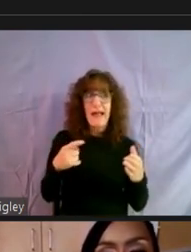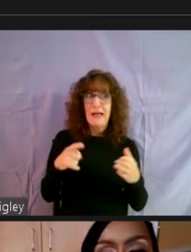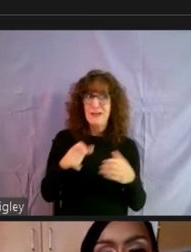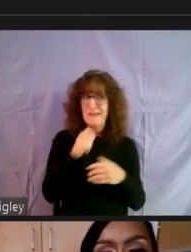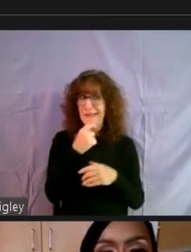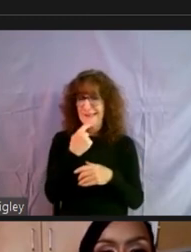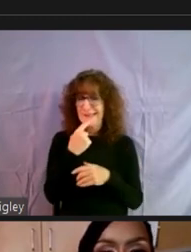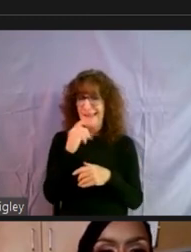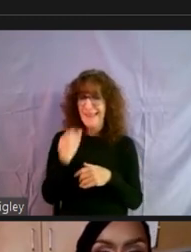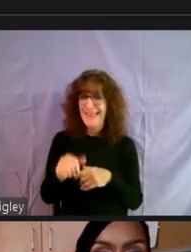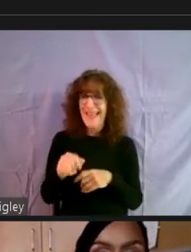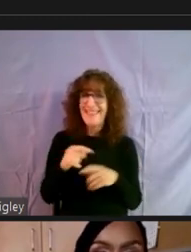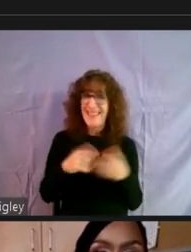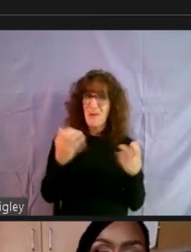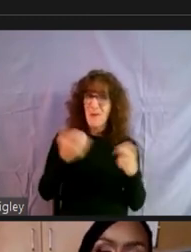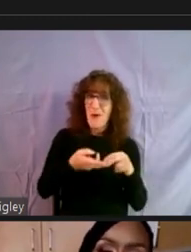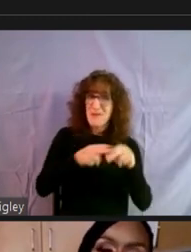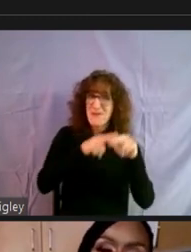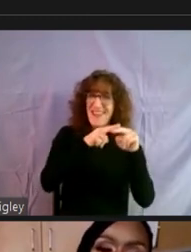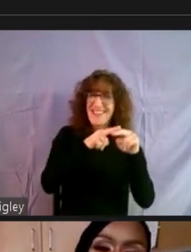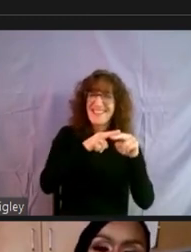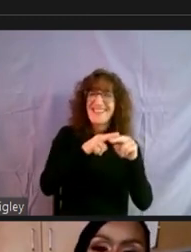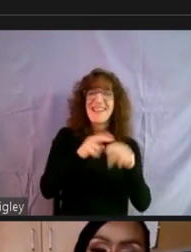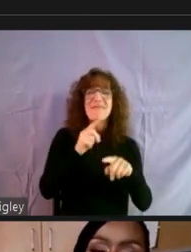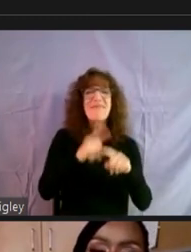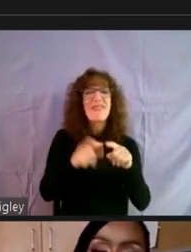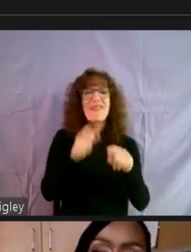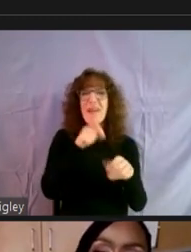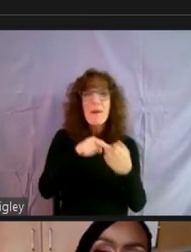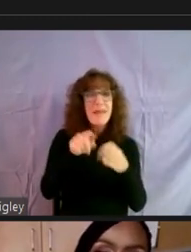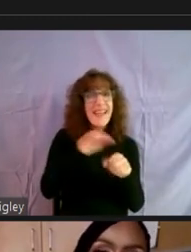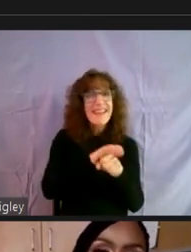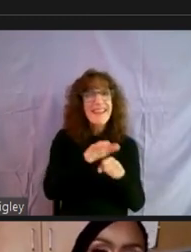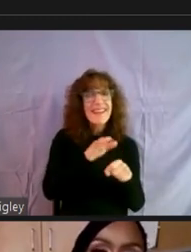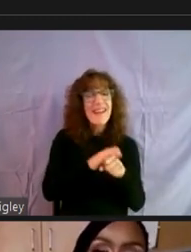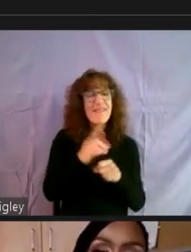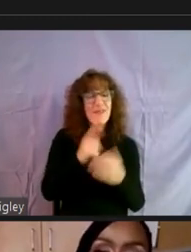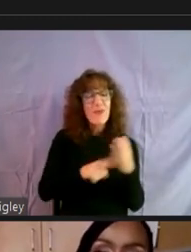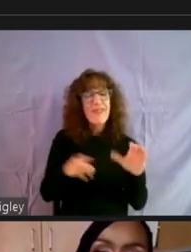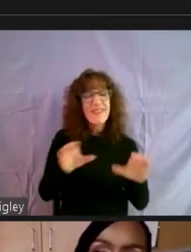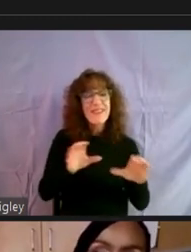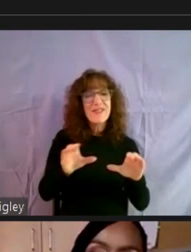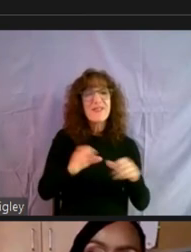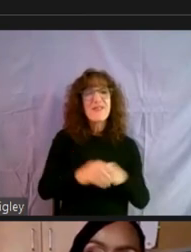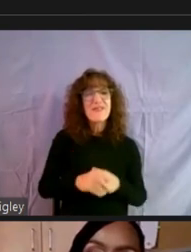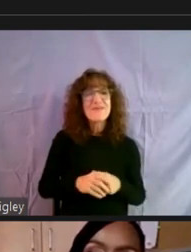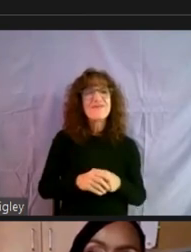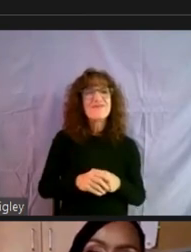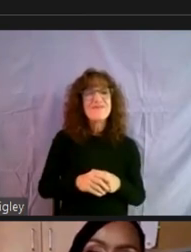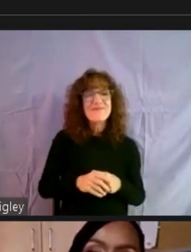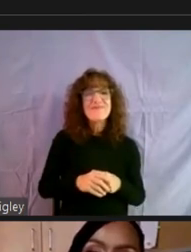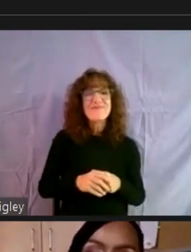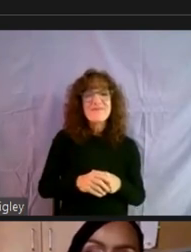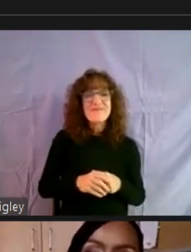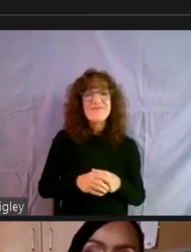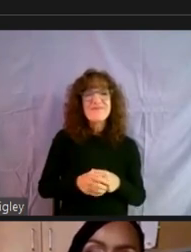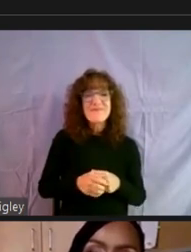they don't come looking for raises, but, um, they don't get paid enough. That's for sure for what they do. And, and, um,